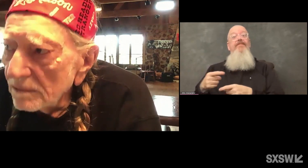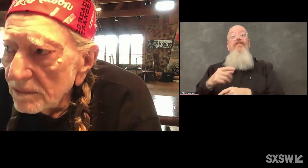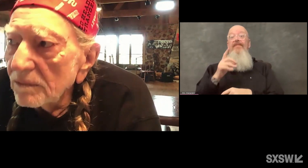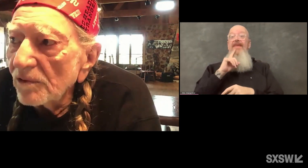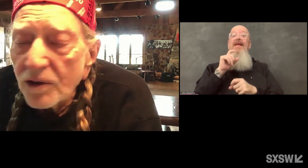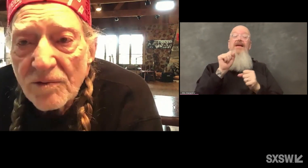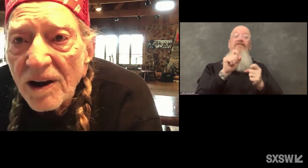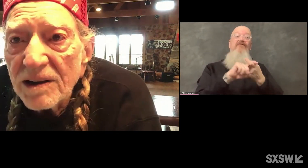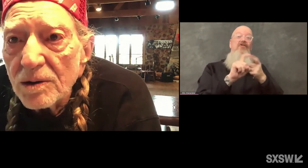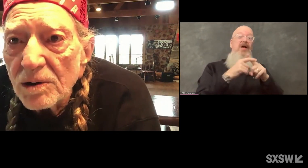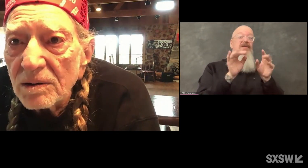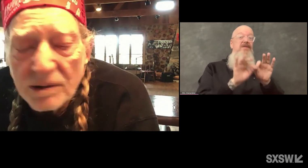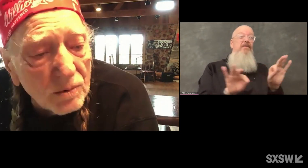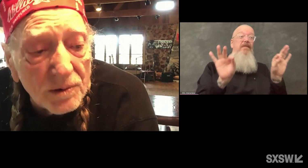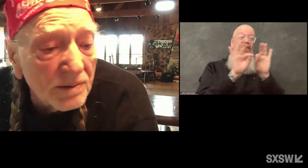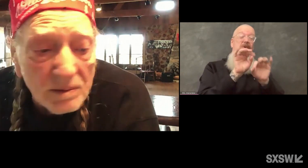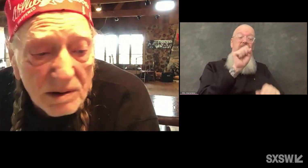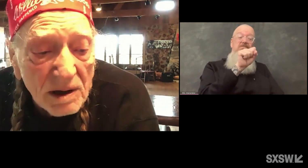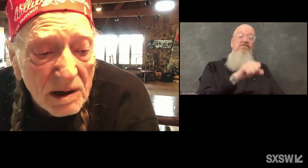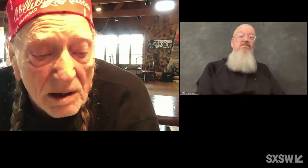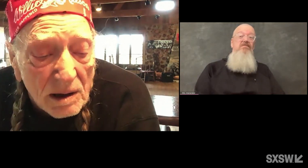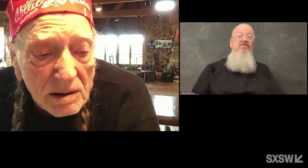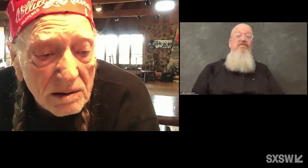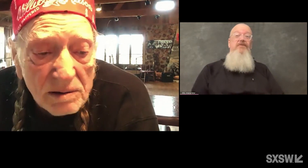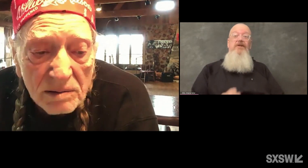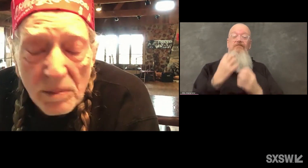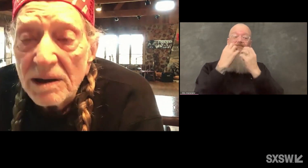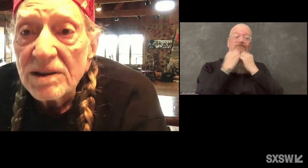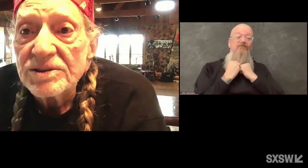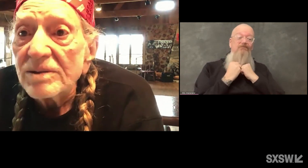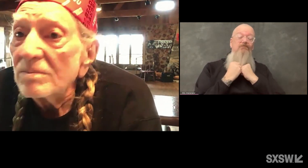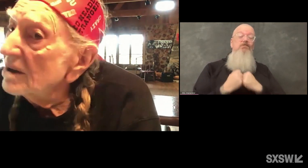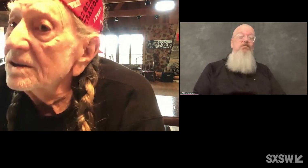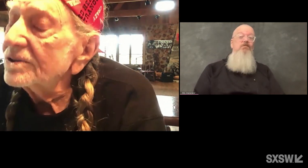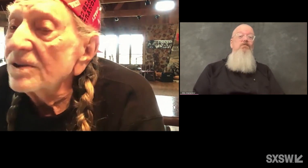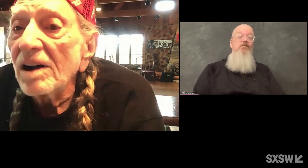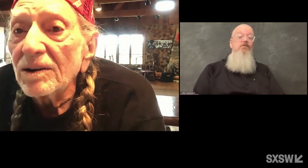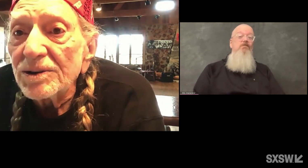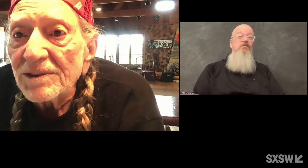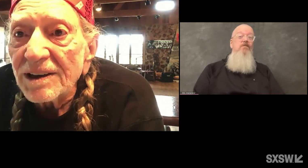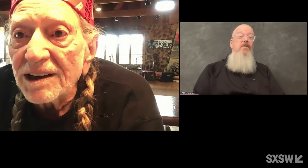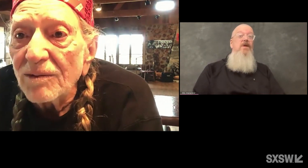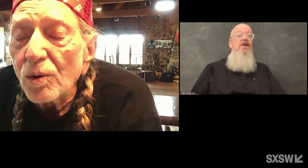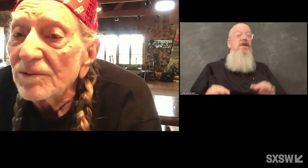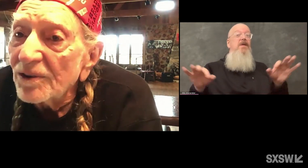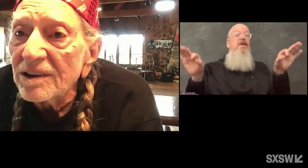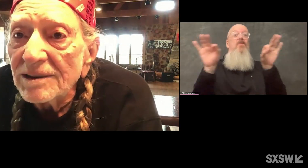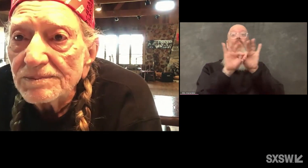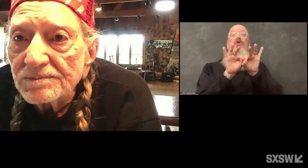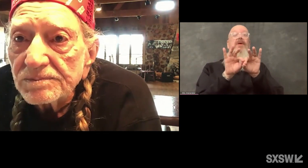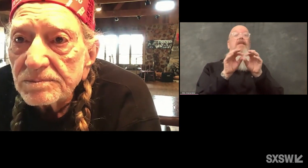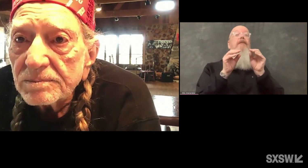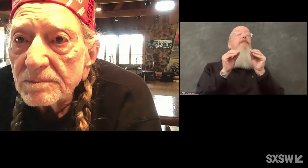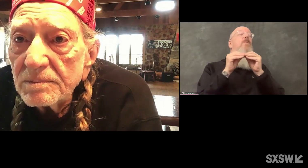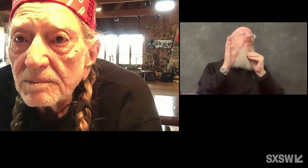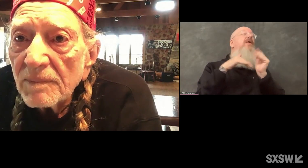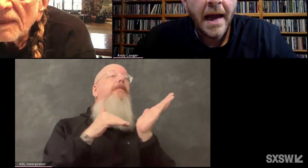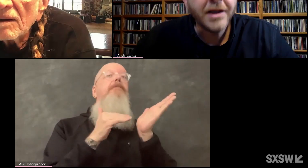You, they're valuable. They're worth millions and millions of dollars to have one friend.